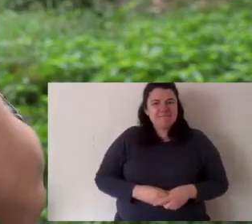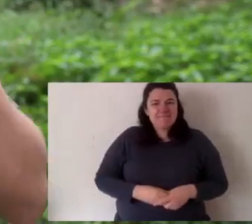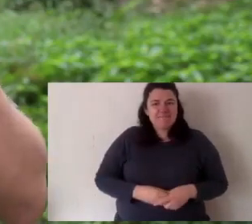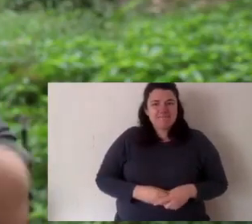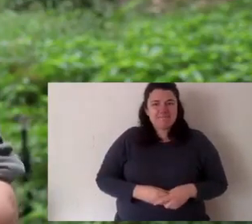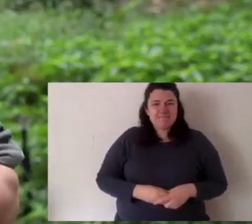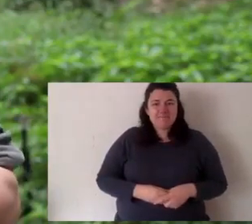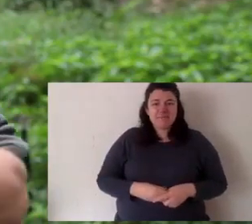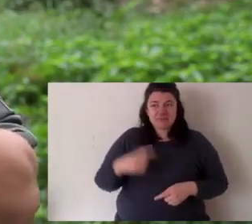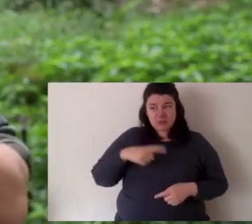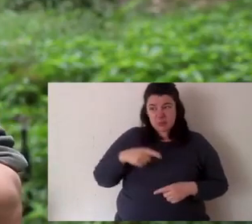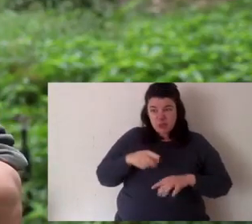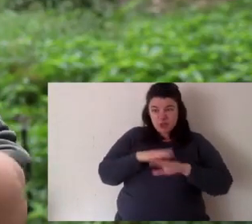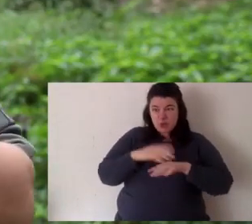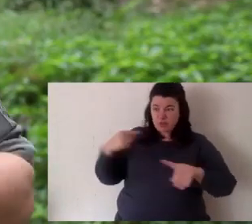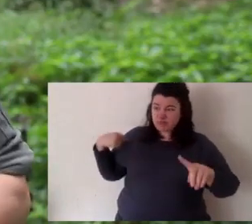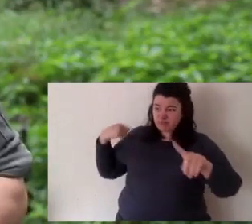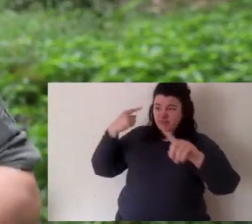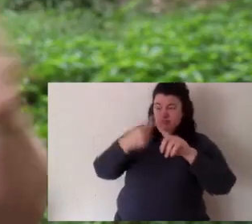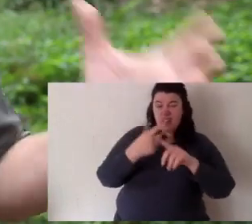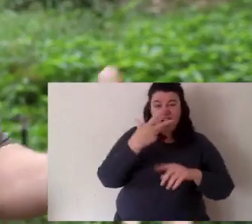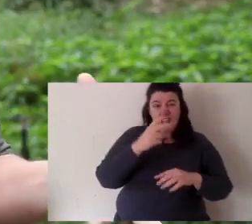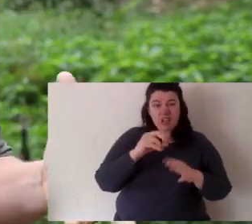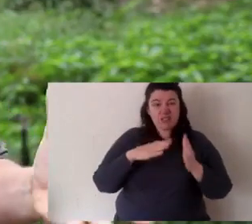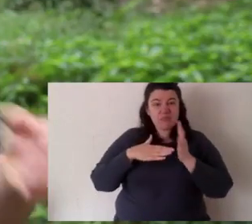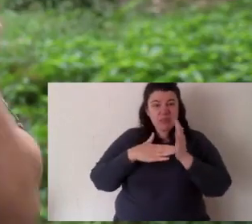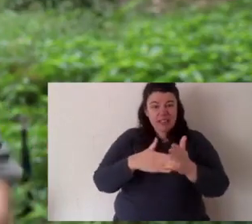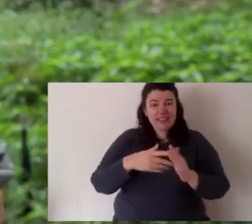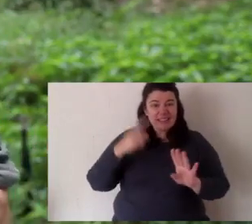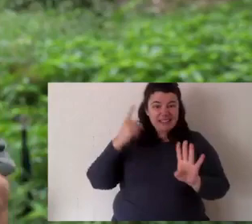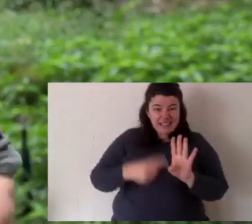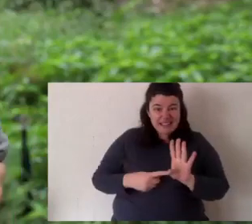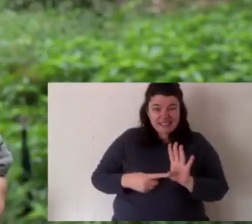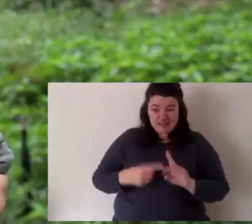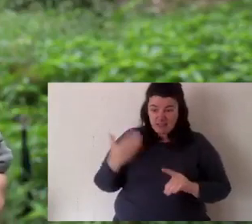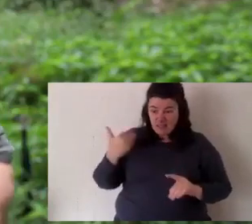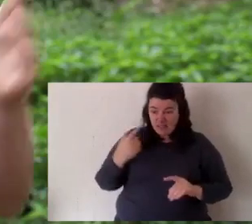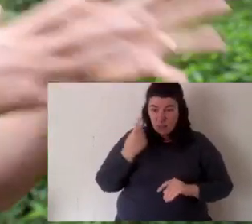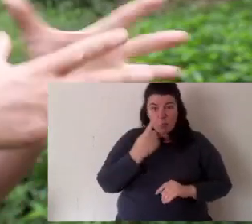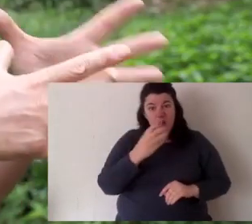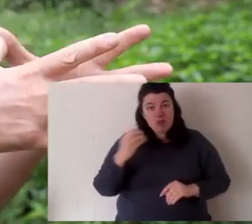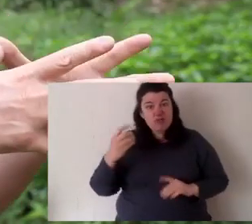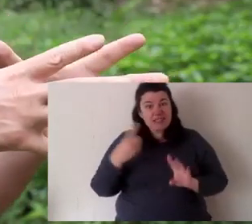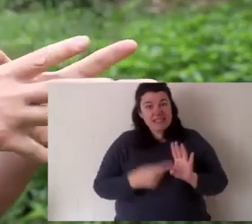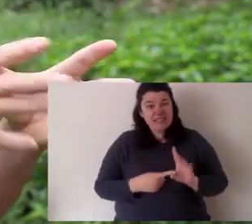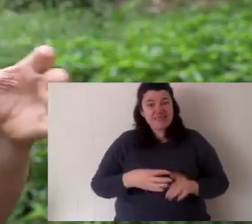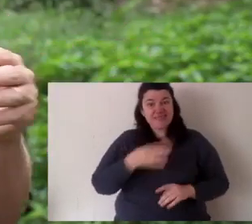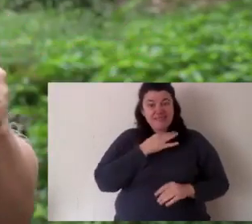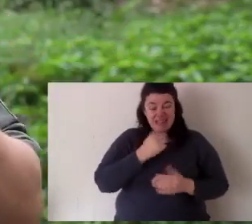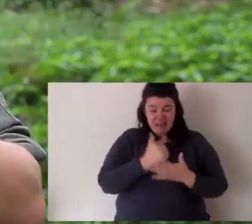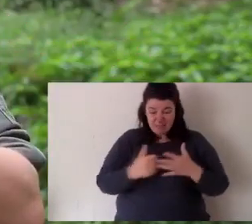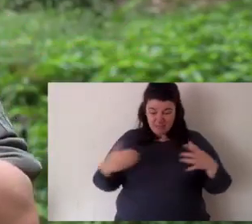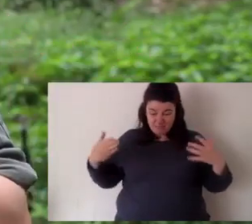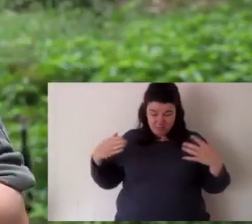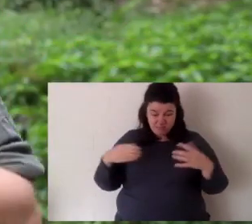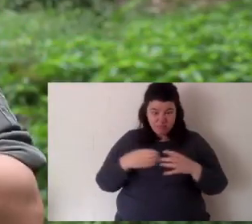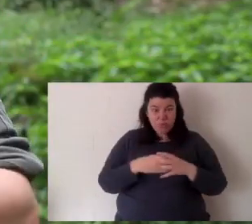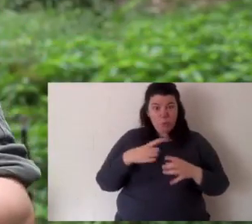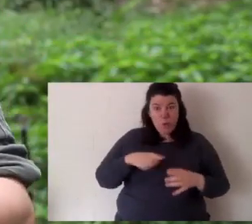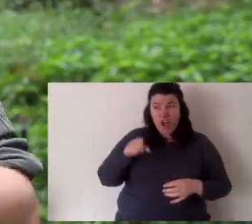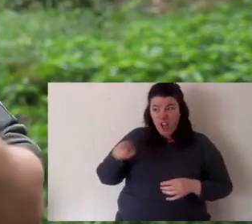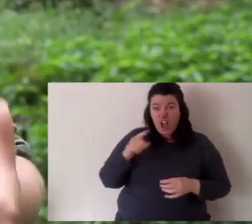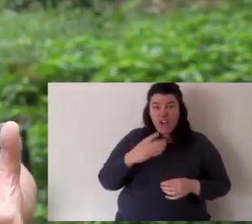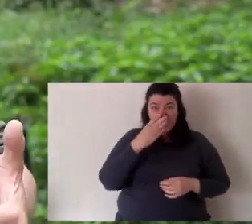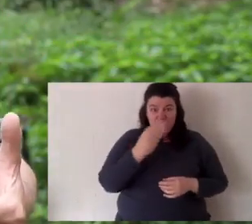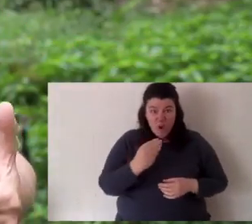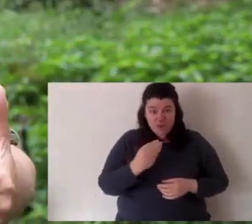And they're not as clever as the fox. And they didn't get all of the turtle eggs. That's why they've been here for 80 million years. And in the last 100